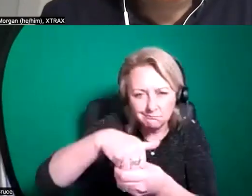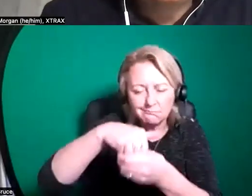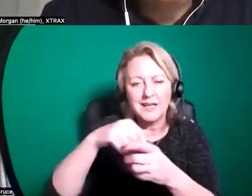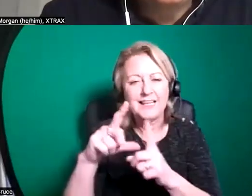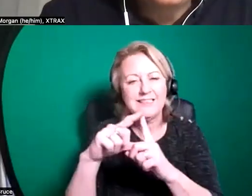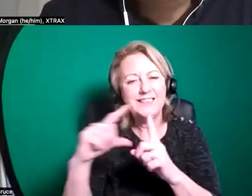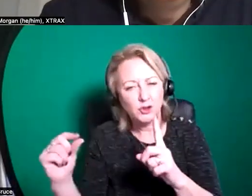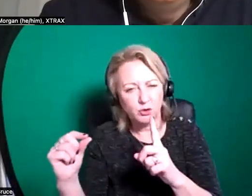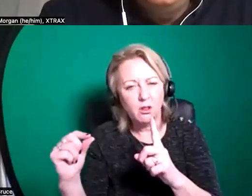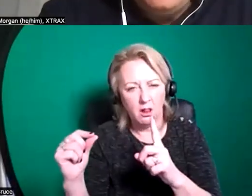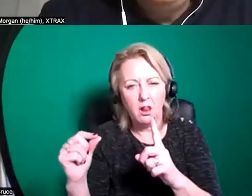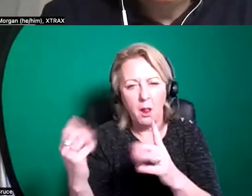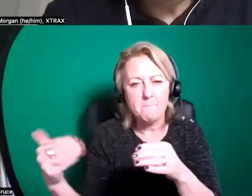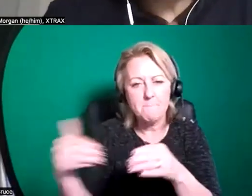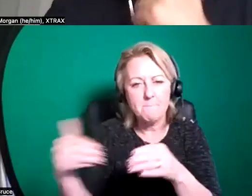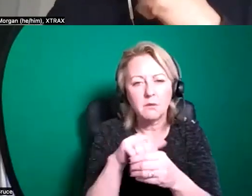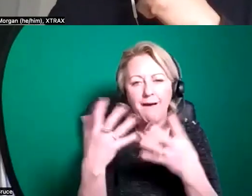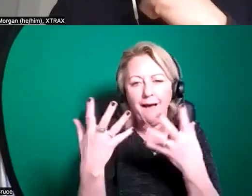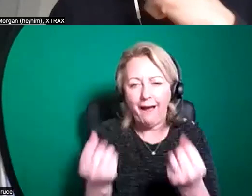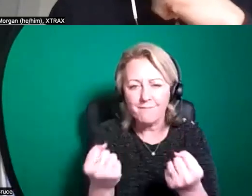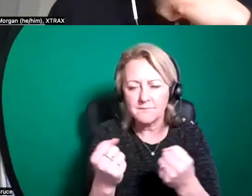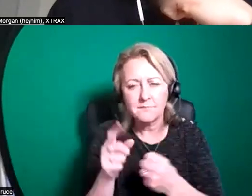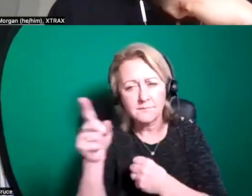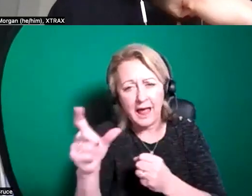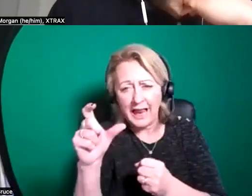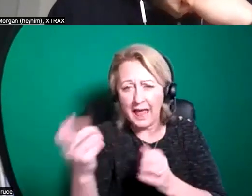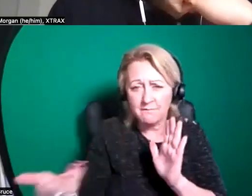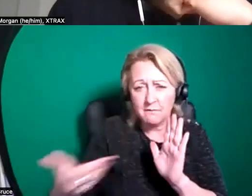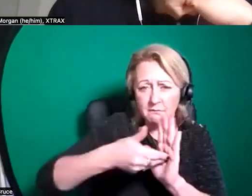elements or art forms as well and you got any thoughts on that clive